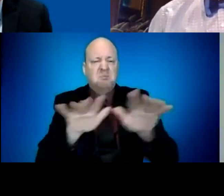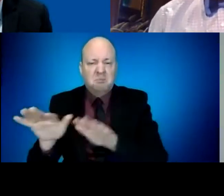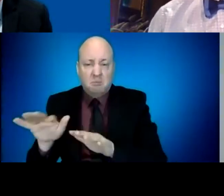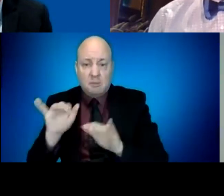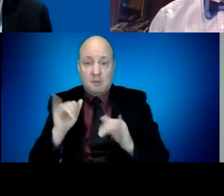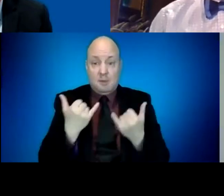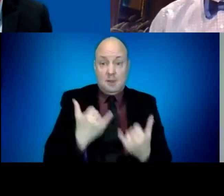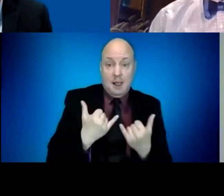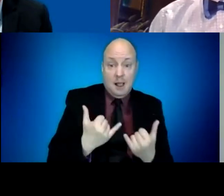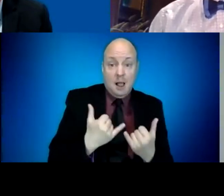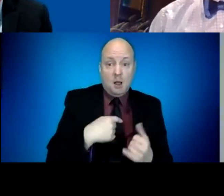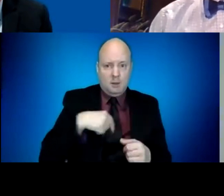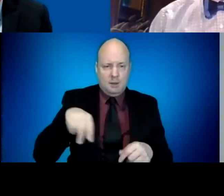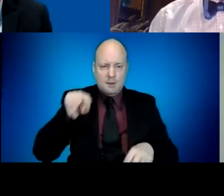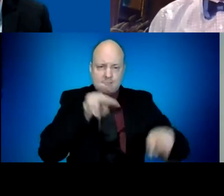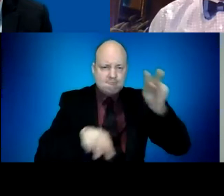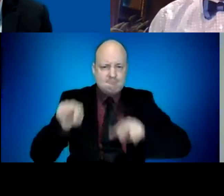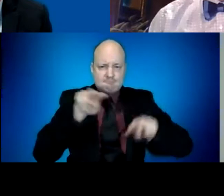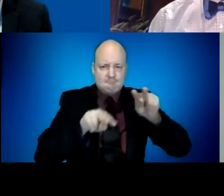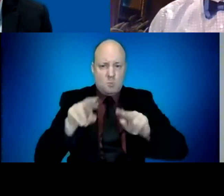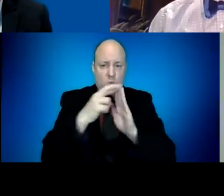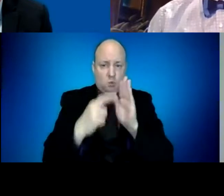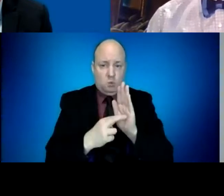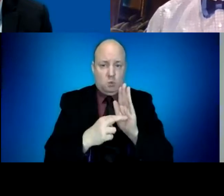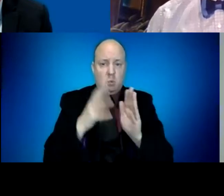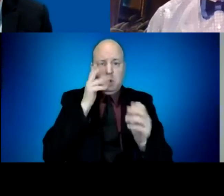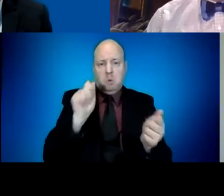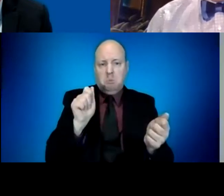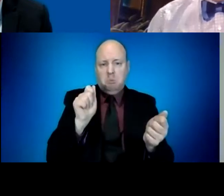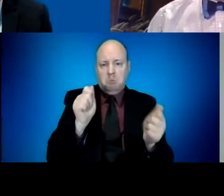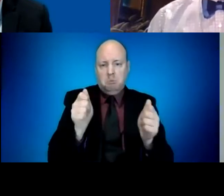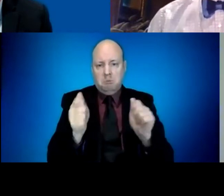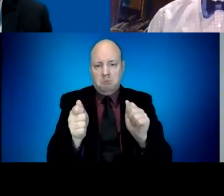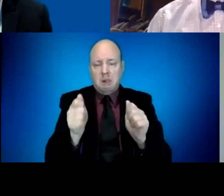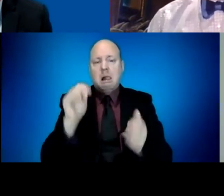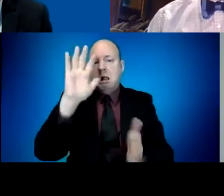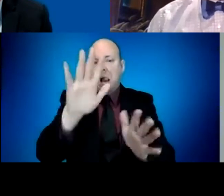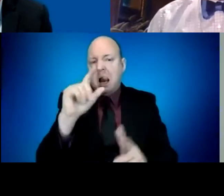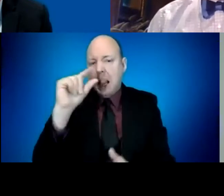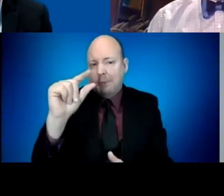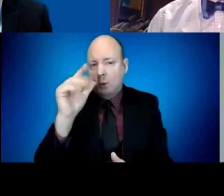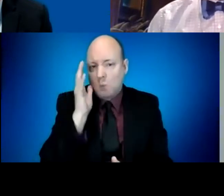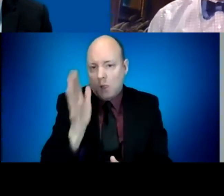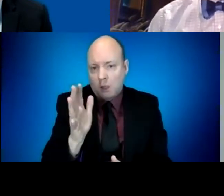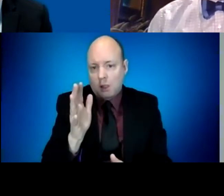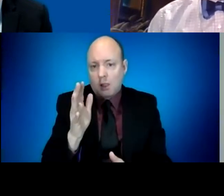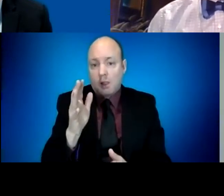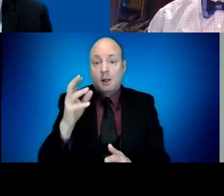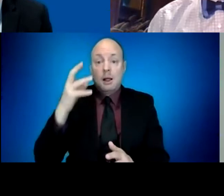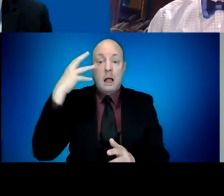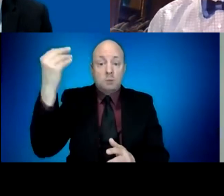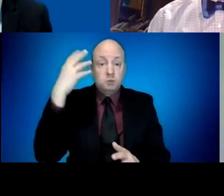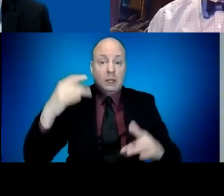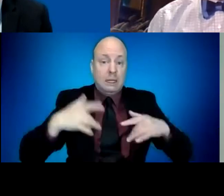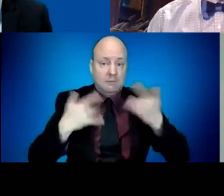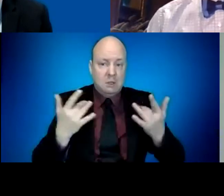the outdoor capacity limits to allow more gathering outdoors, which is lower risk for transmission. And we'll continue to look at some of the capacity limits